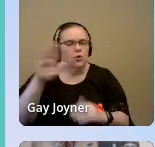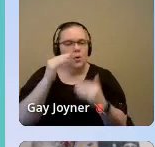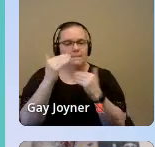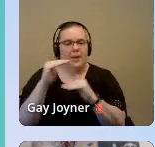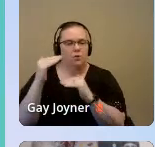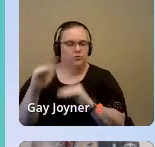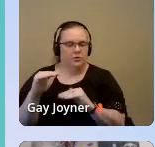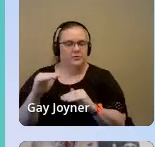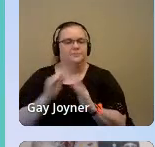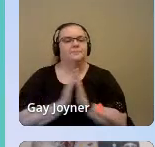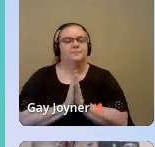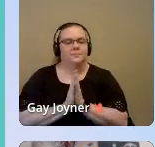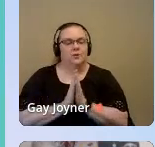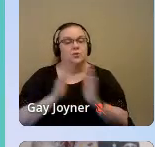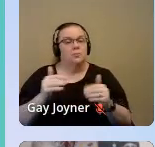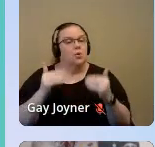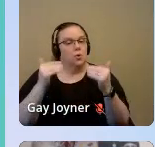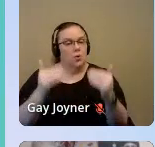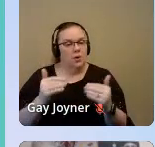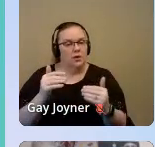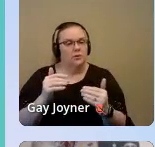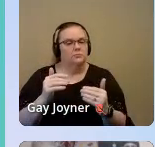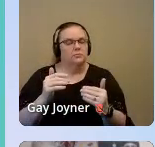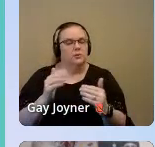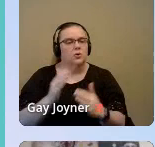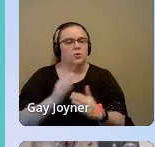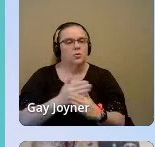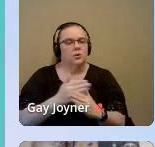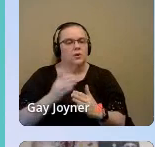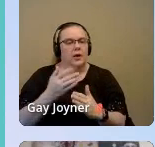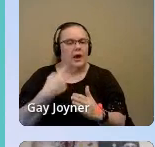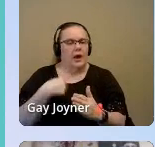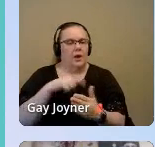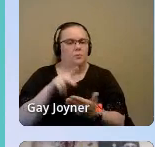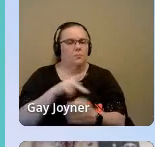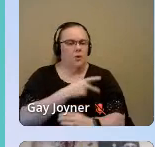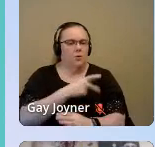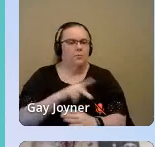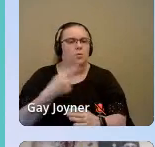I'm going to go ahead and share a poem from our anthology, We've Been Too Patient.